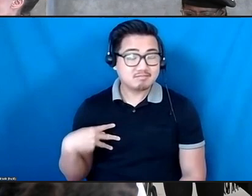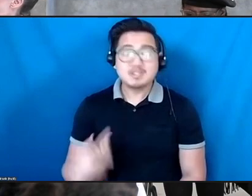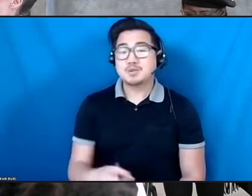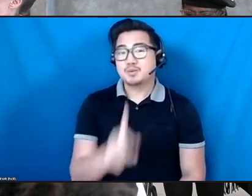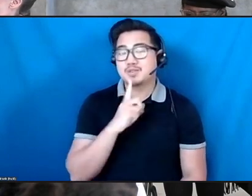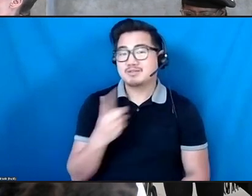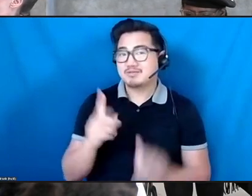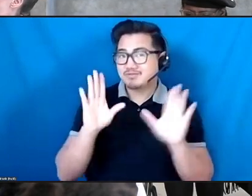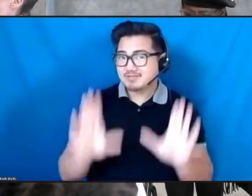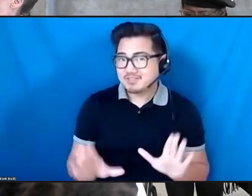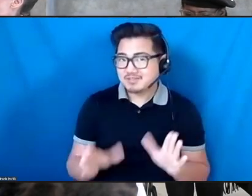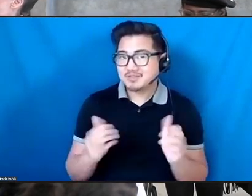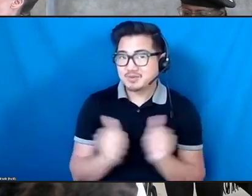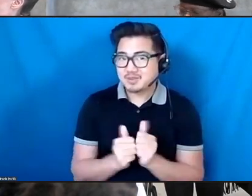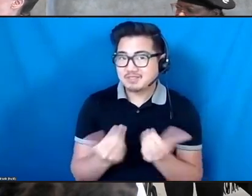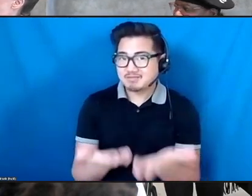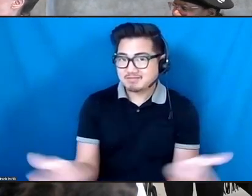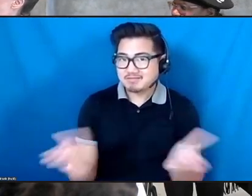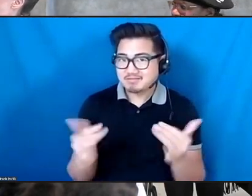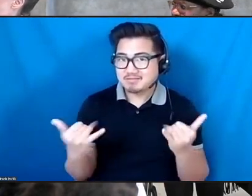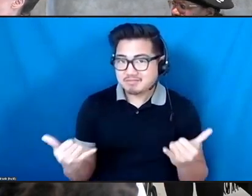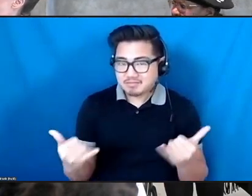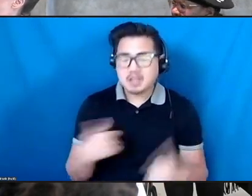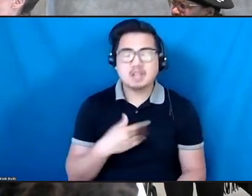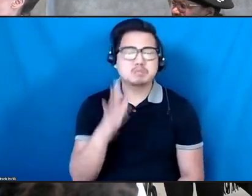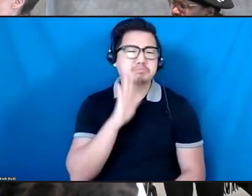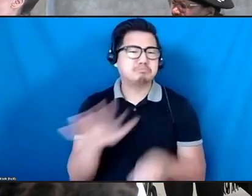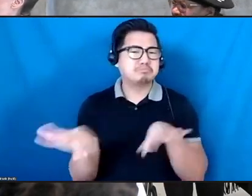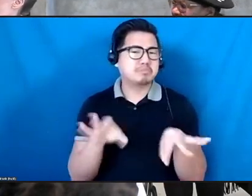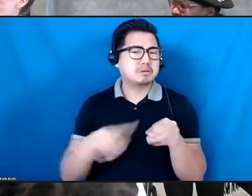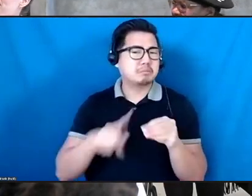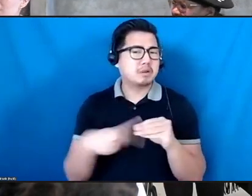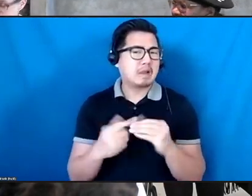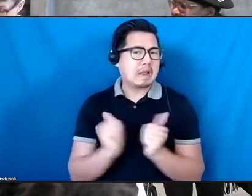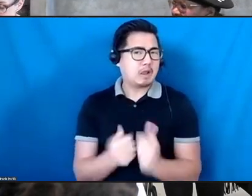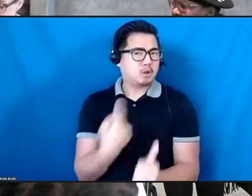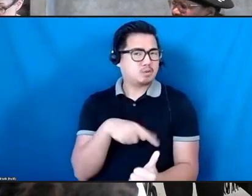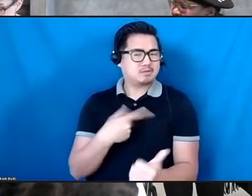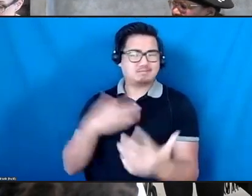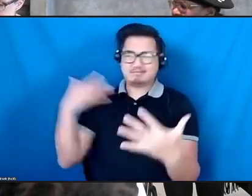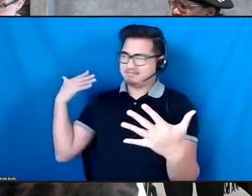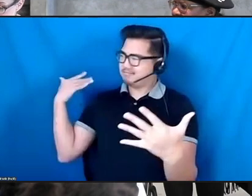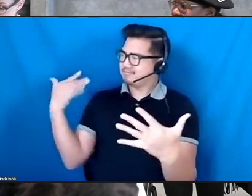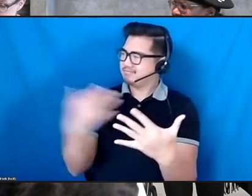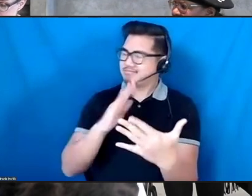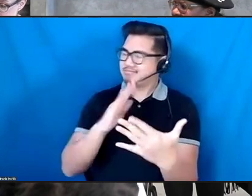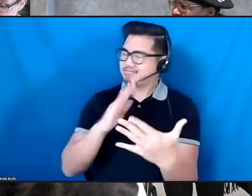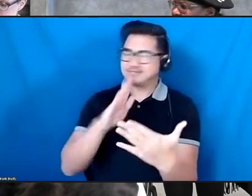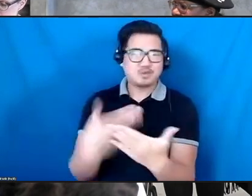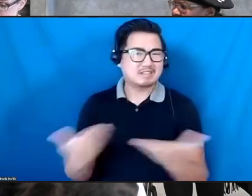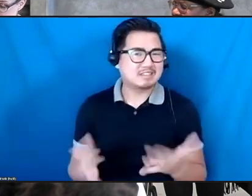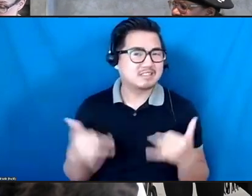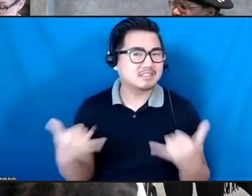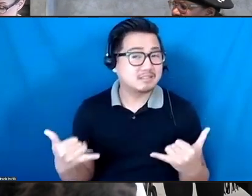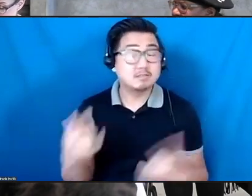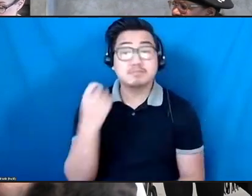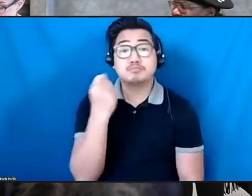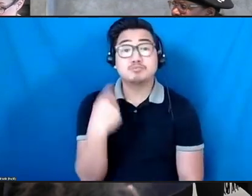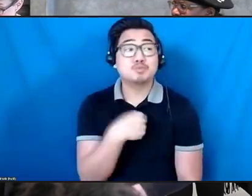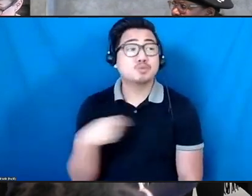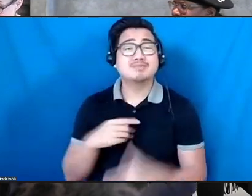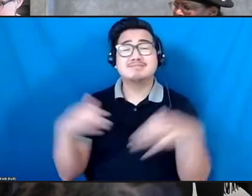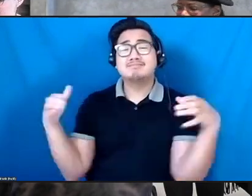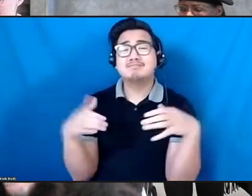you today. I'm going to give us a little sense of how we arrived here. As Jamie mentioned, we had been gathering for 32